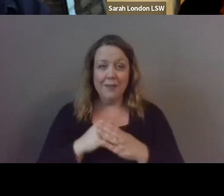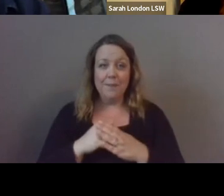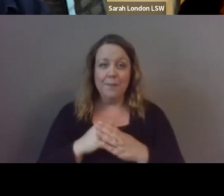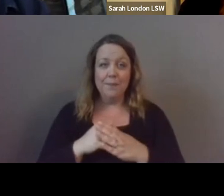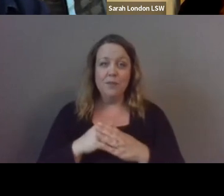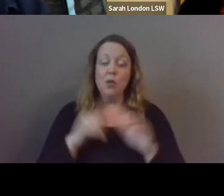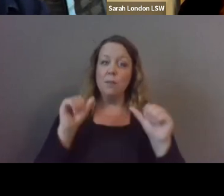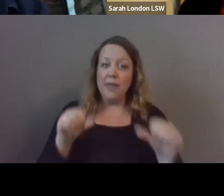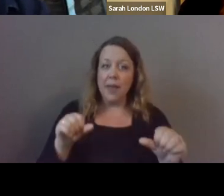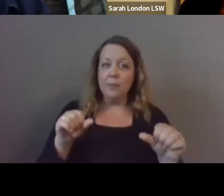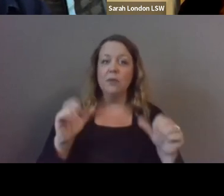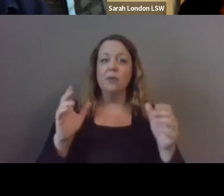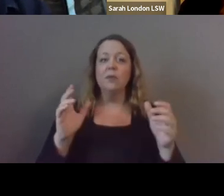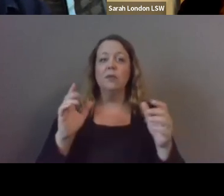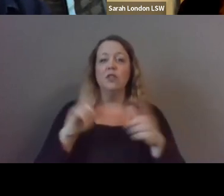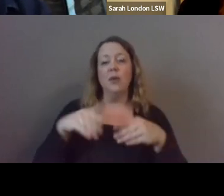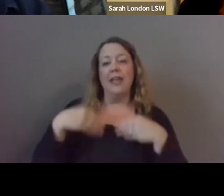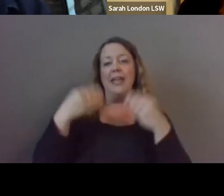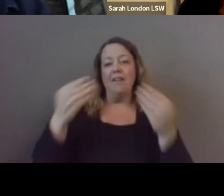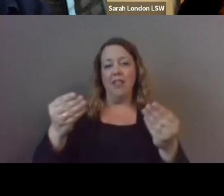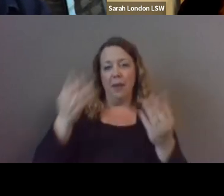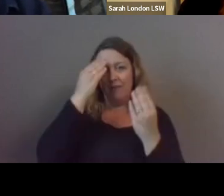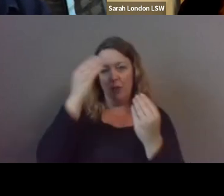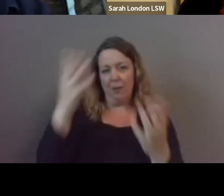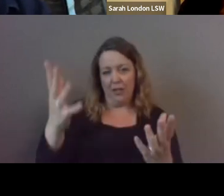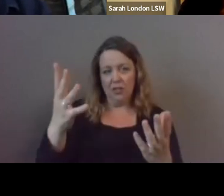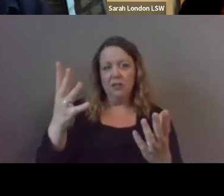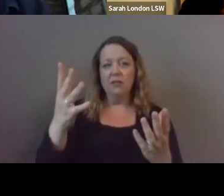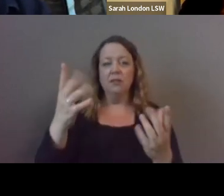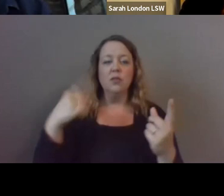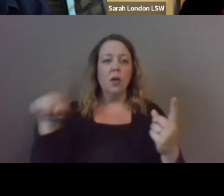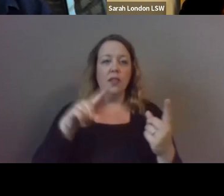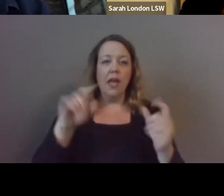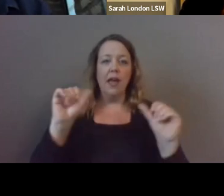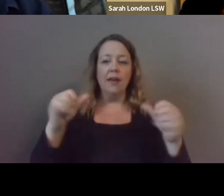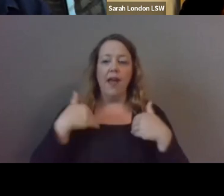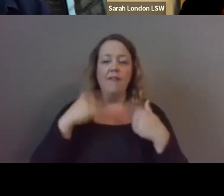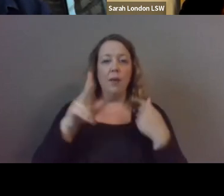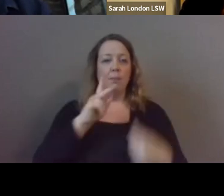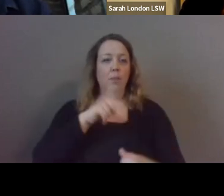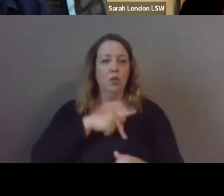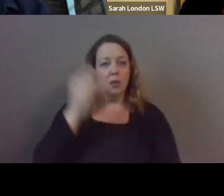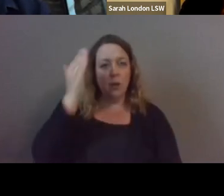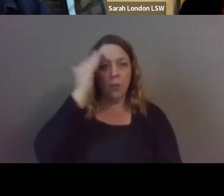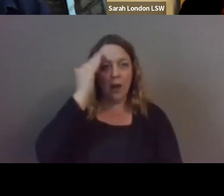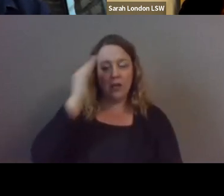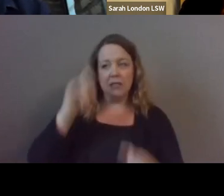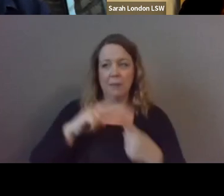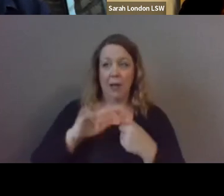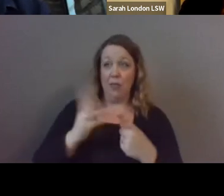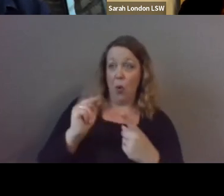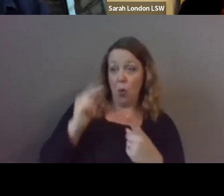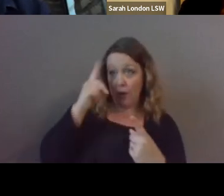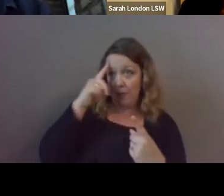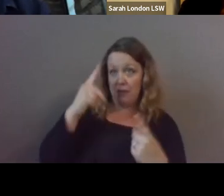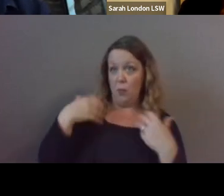give them the information um so that they can have some personal awareness about their own mental wellness